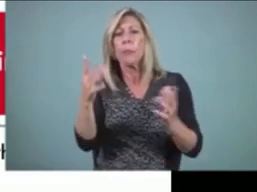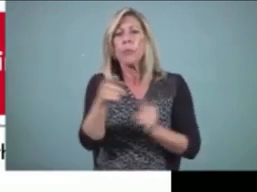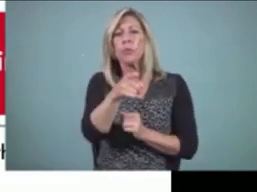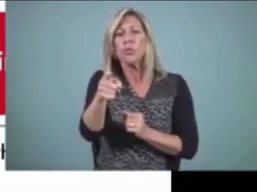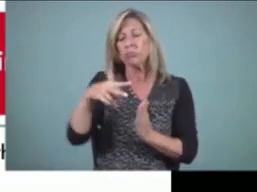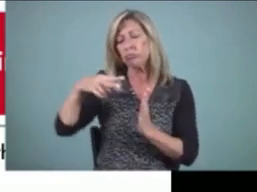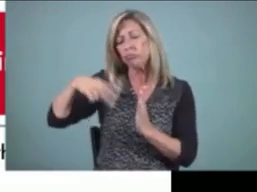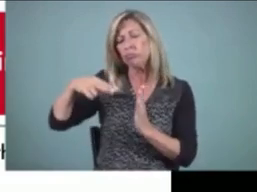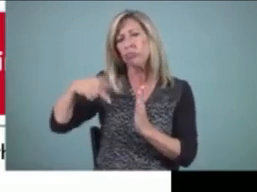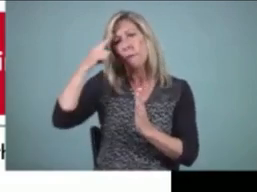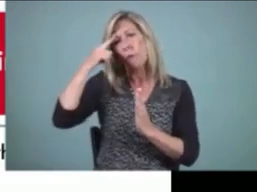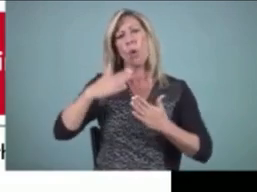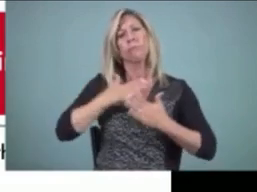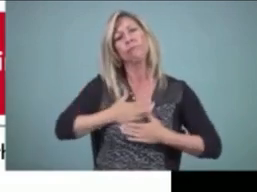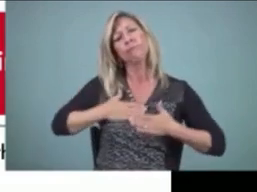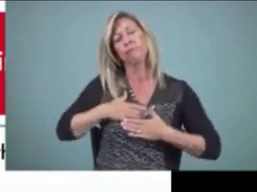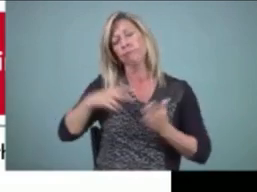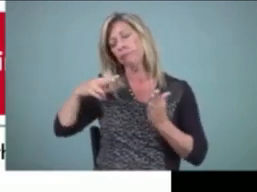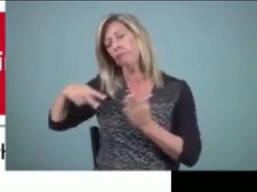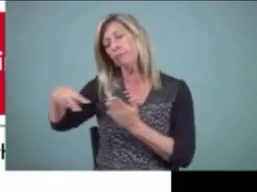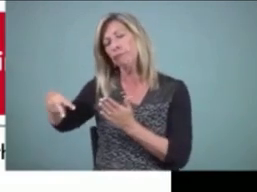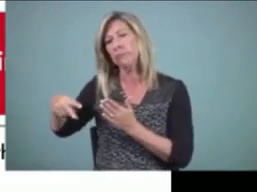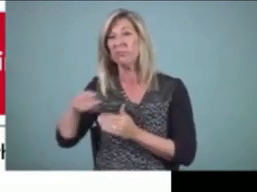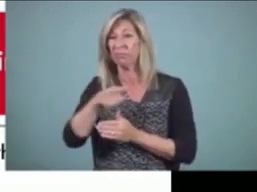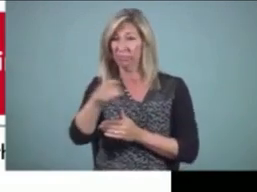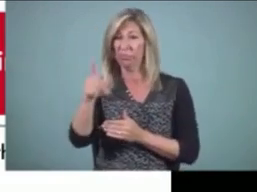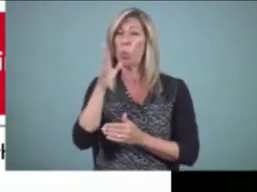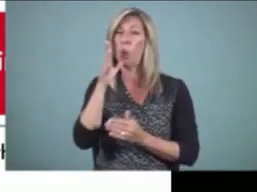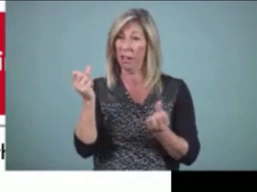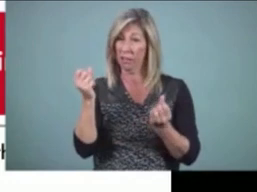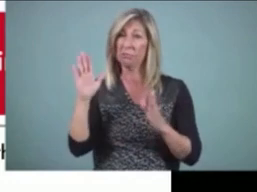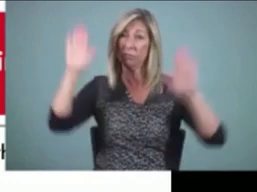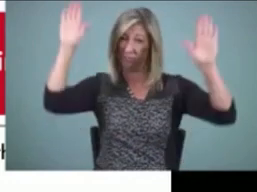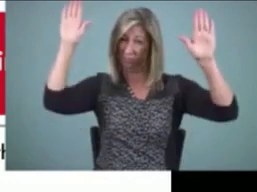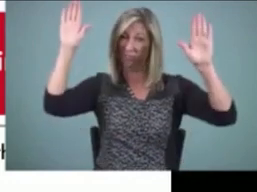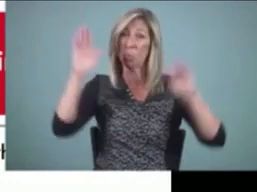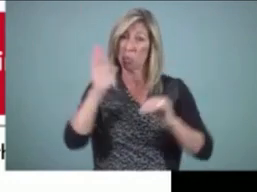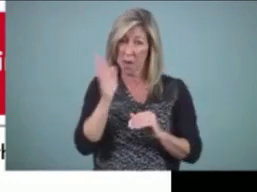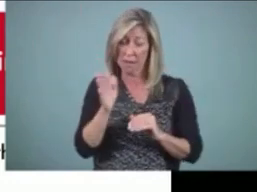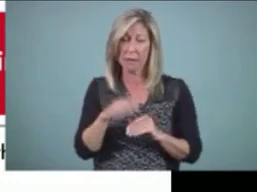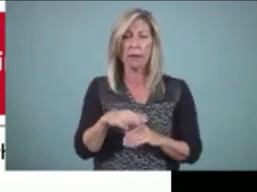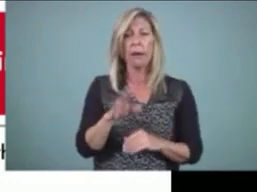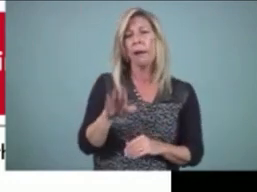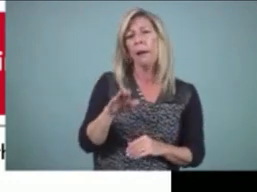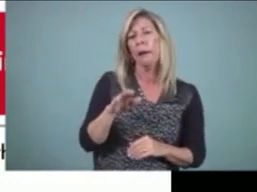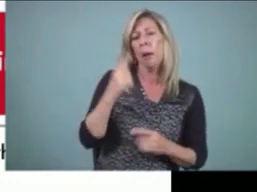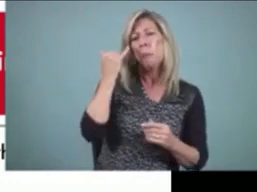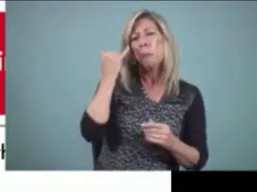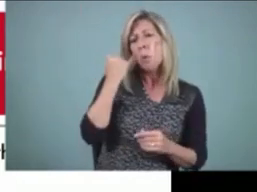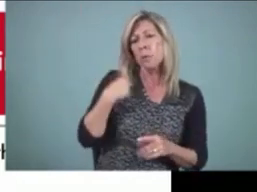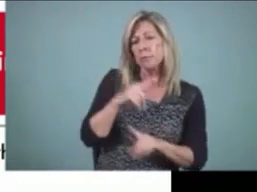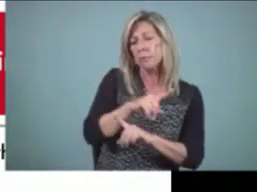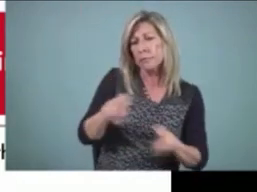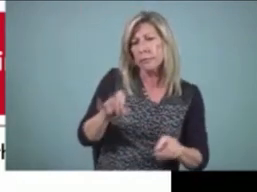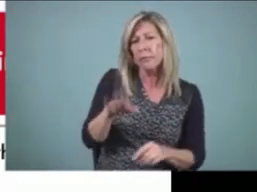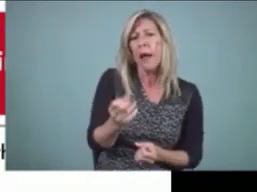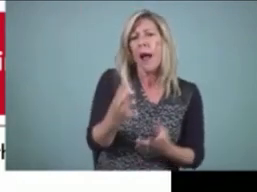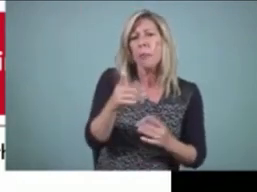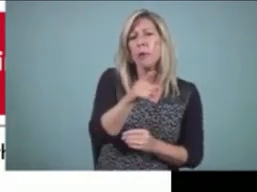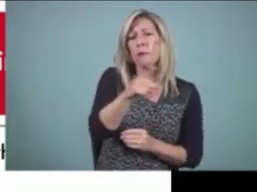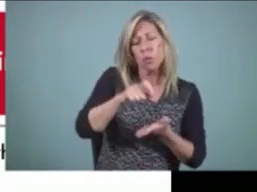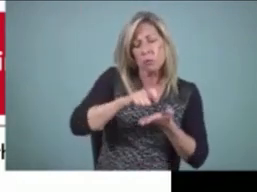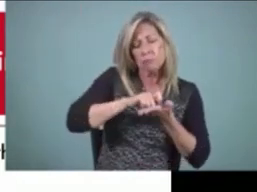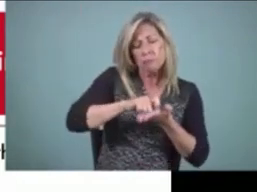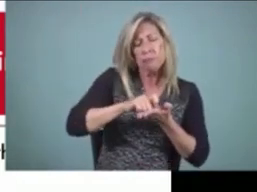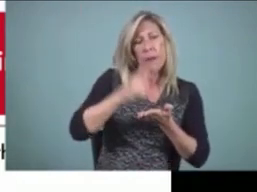hands in the air. But if I asked you how many of you write for pleasure, I guess I would imagine far less hands are in the